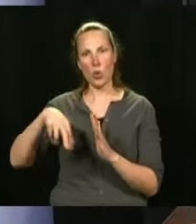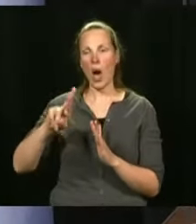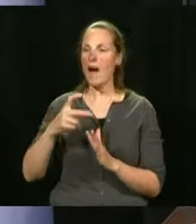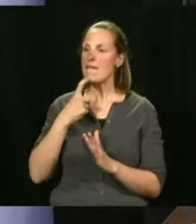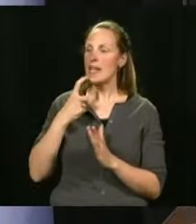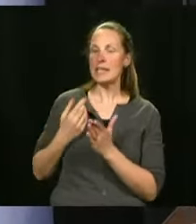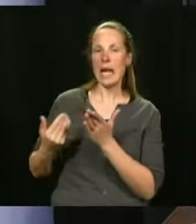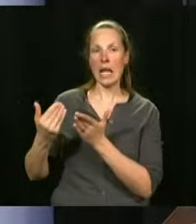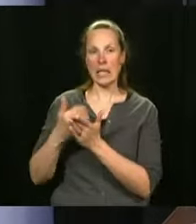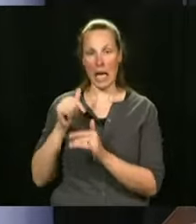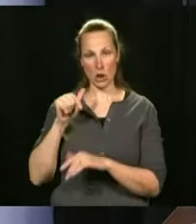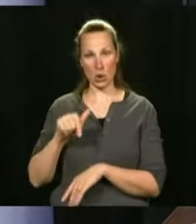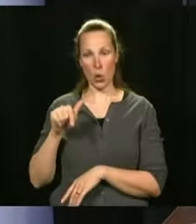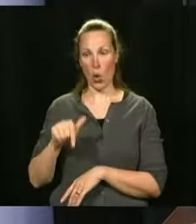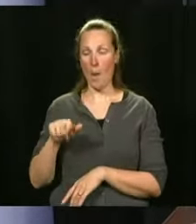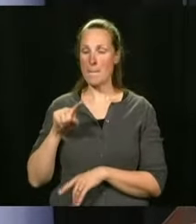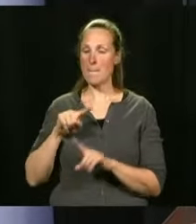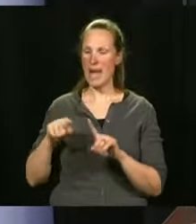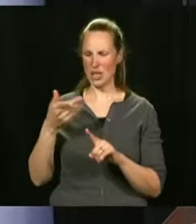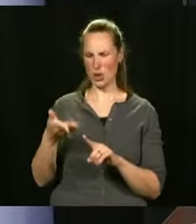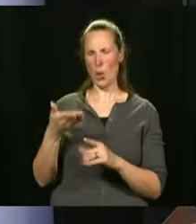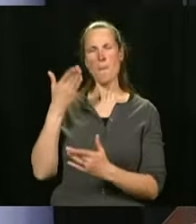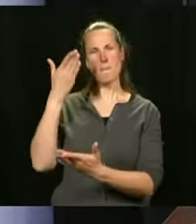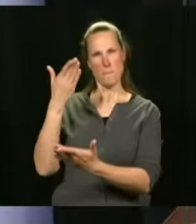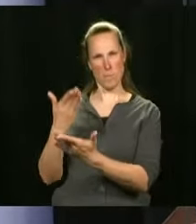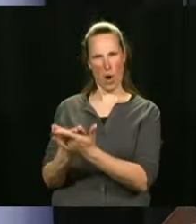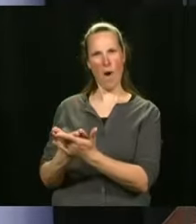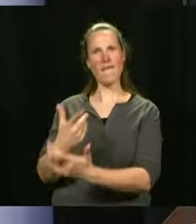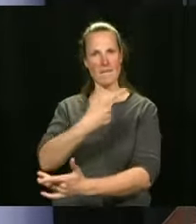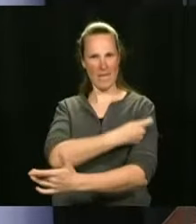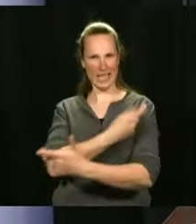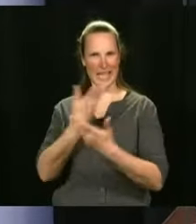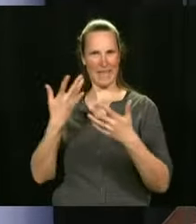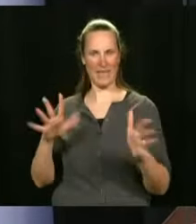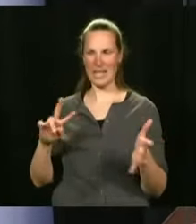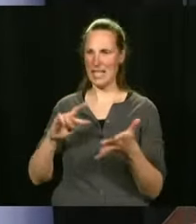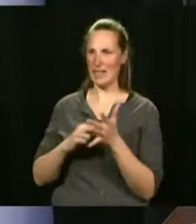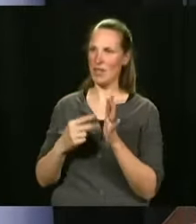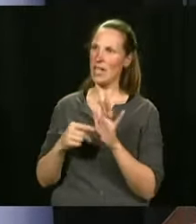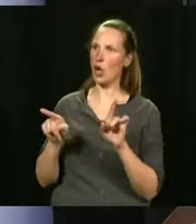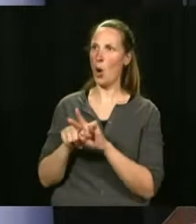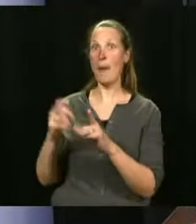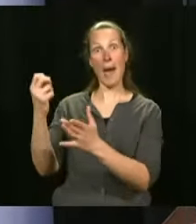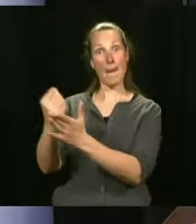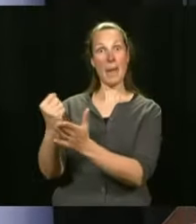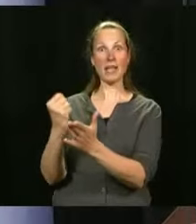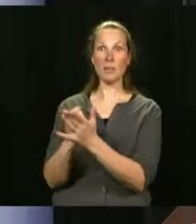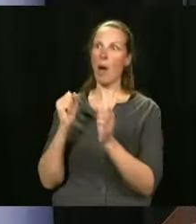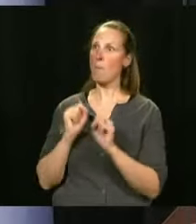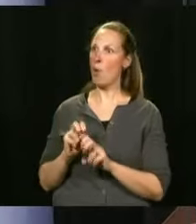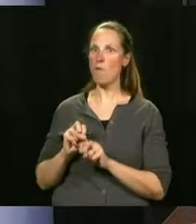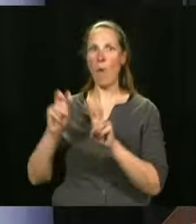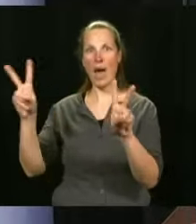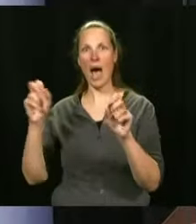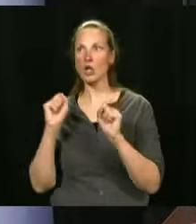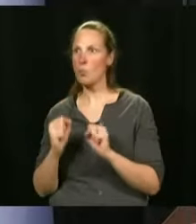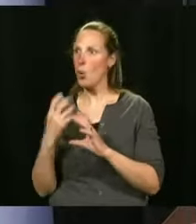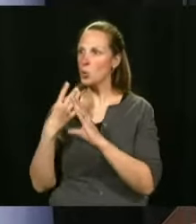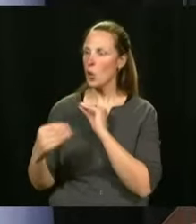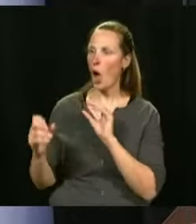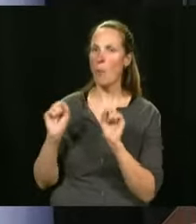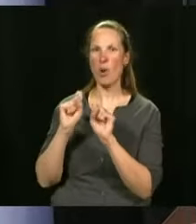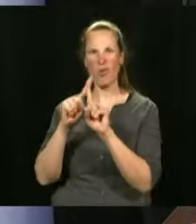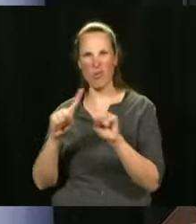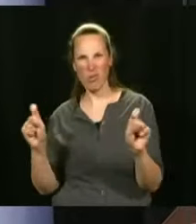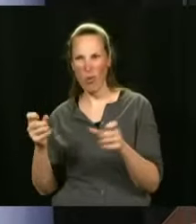use a QR code, but it remains vaccine proof. It is not a vaccine passport. So it's not really useful.